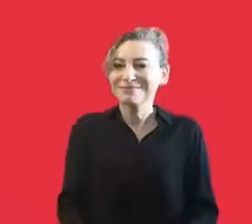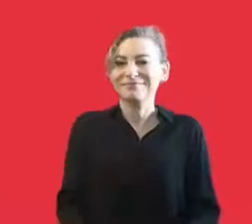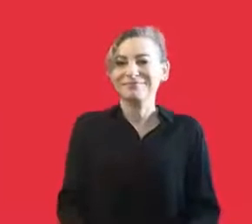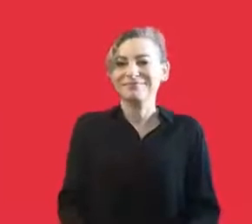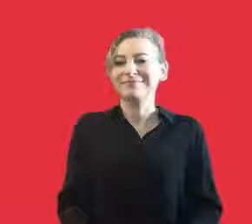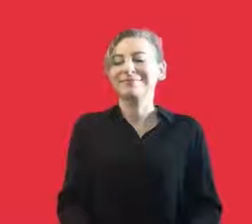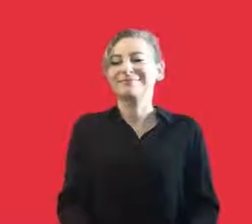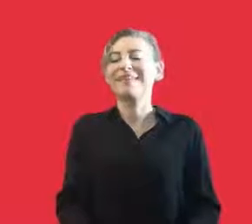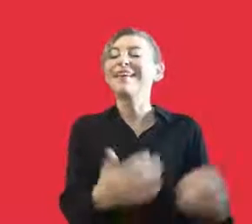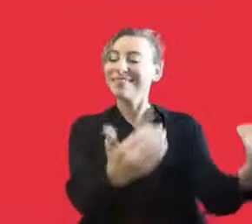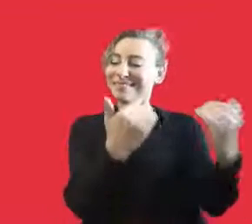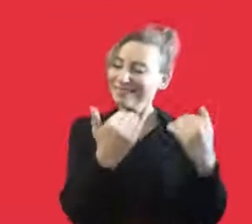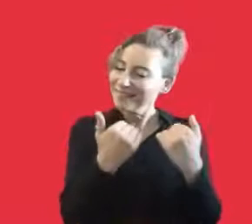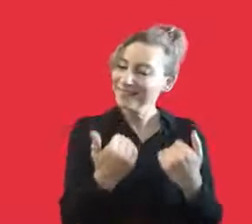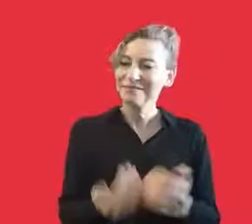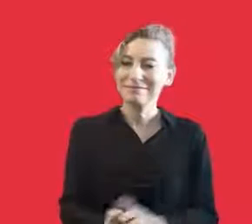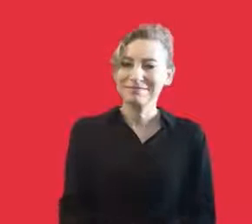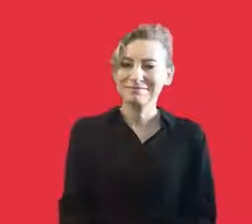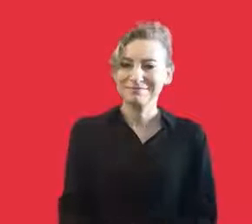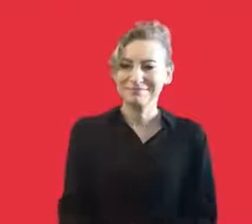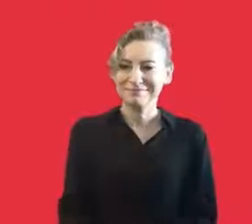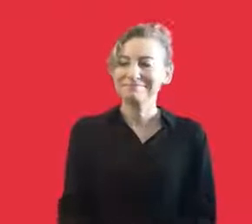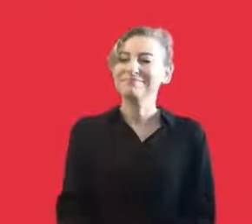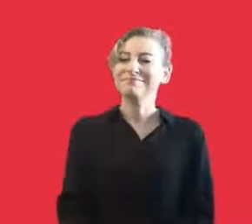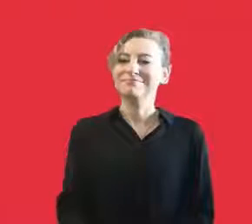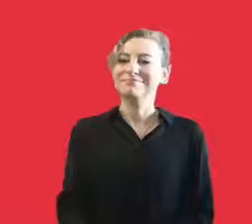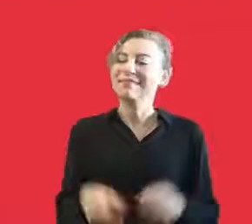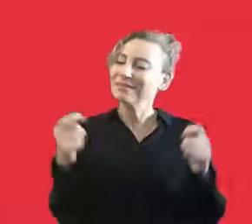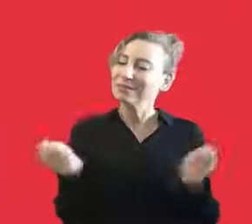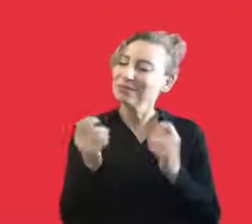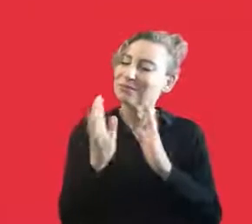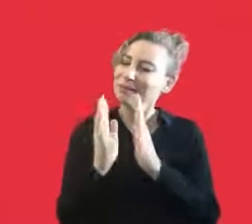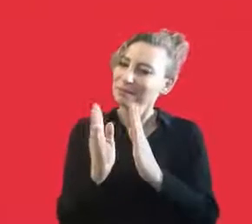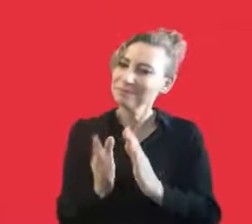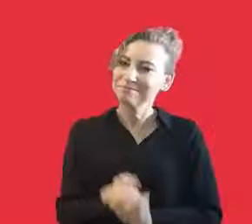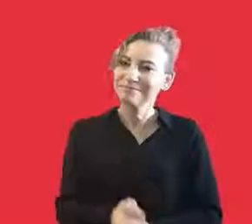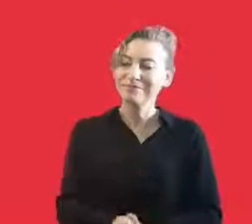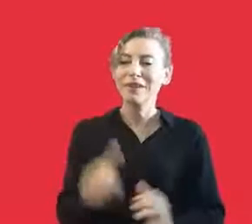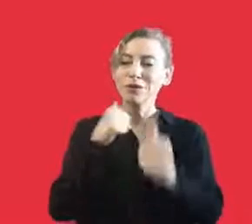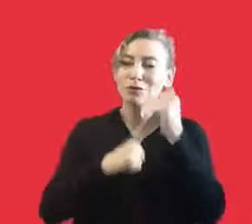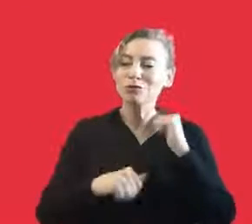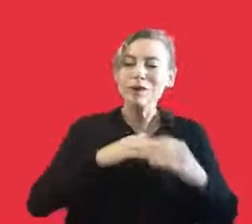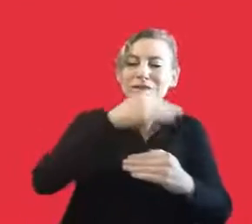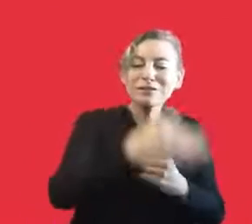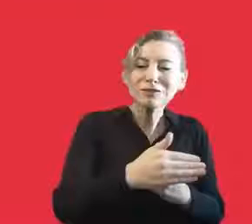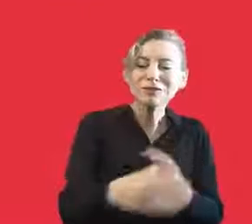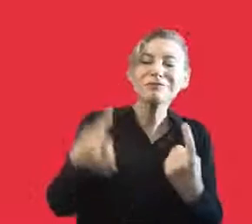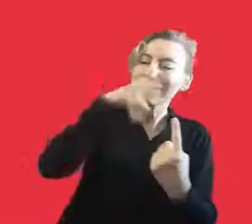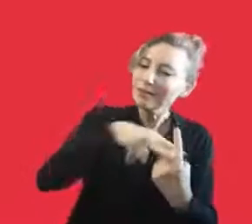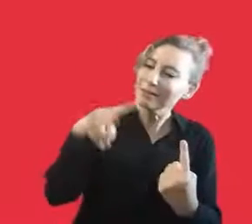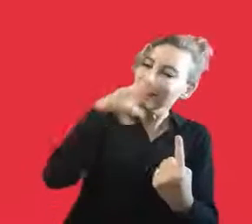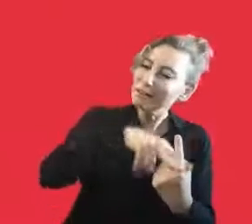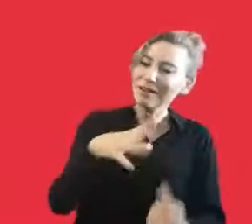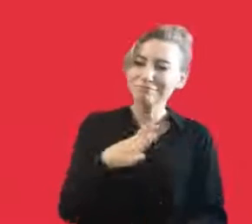actually responded to these calls and they provided us with support. We continued to work as well. And people outside